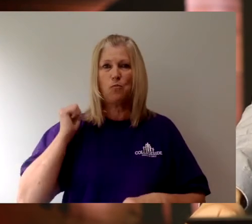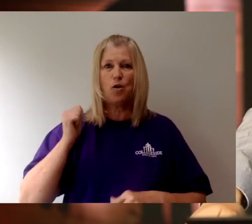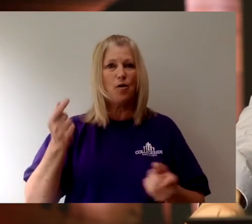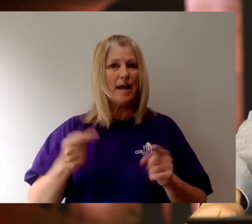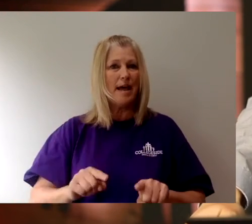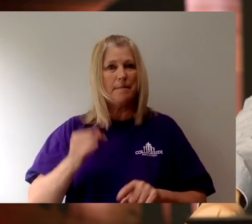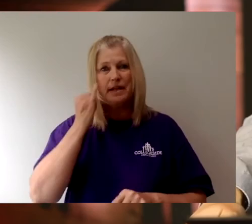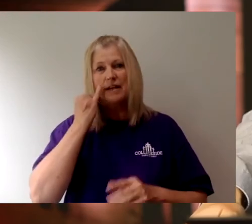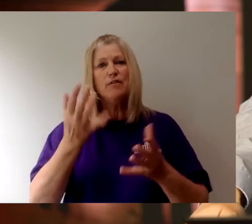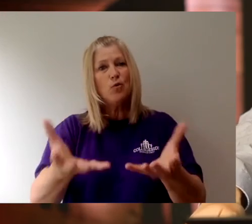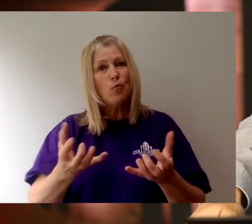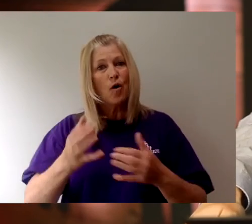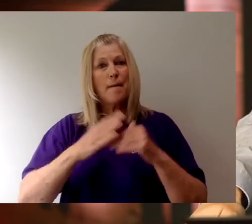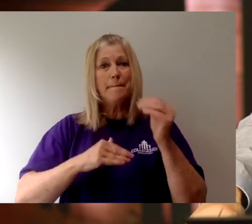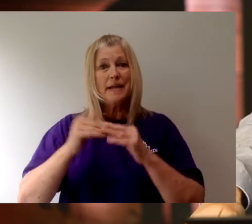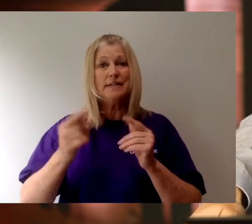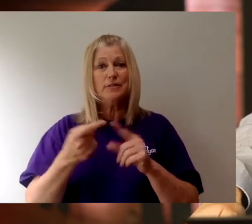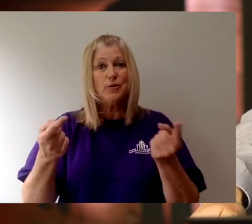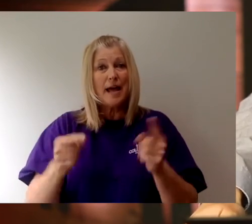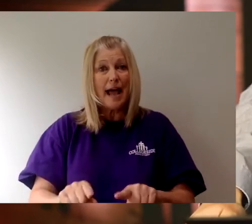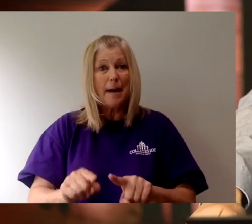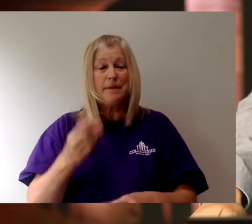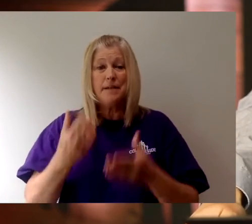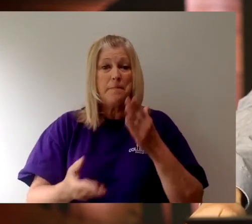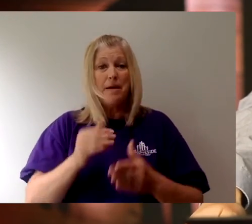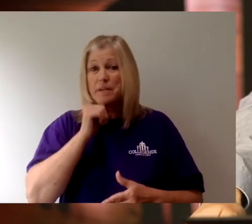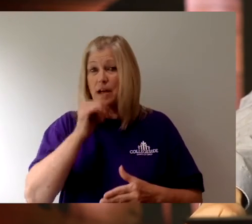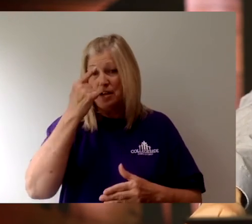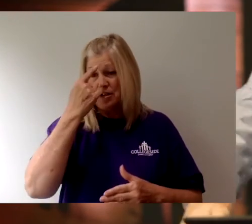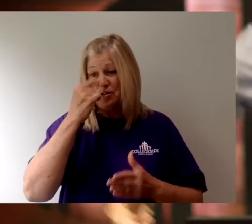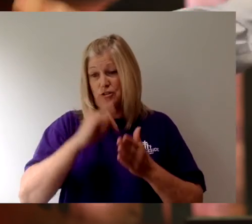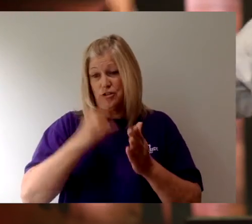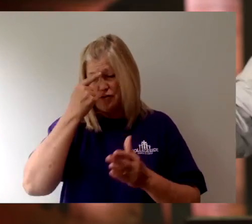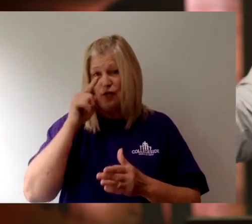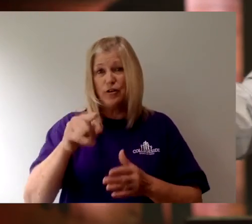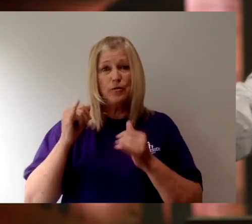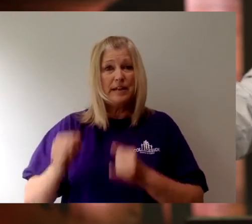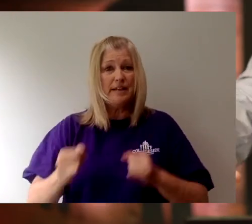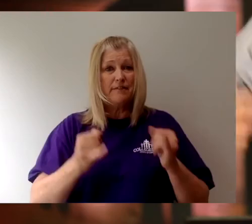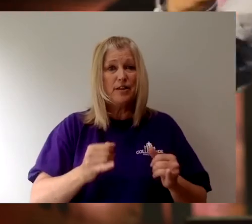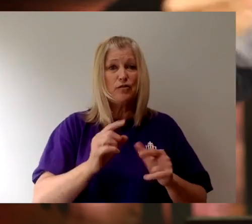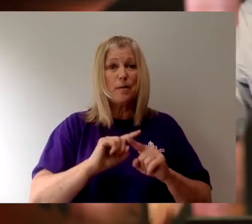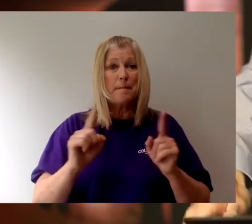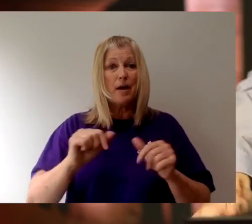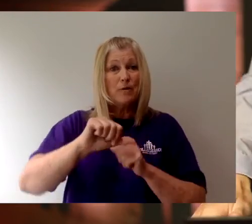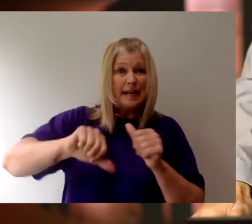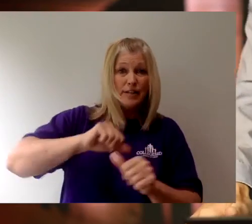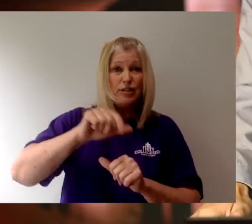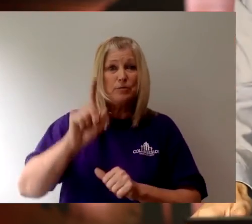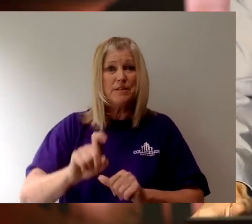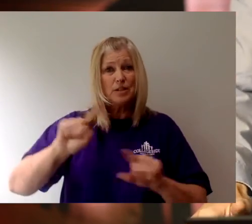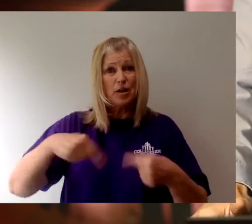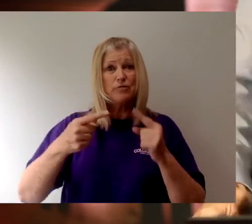If you want building to happen, and maybe not just for you individually but relationally, you've got to go to